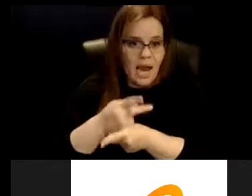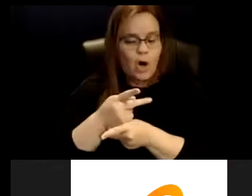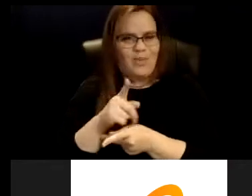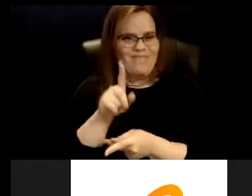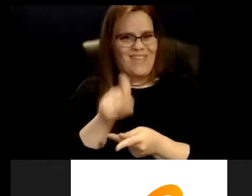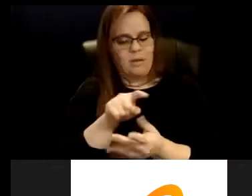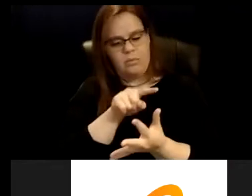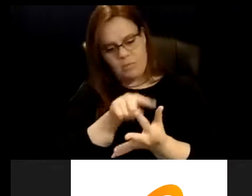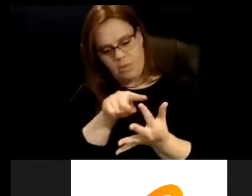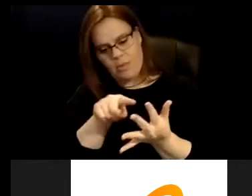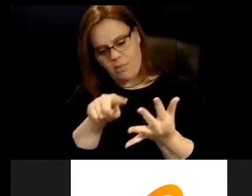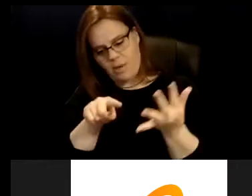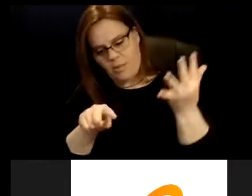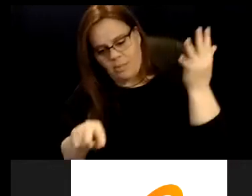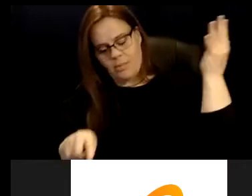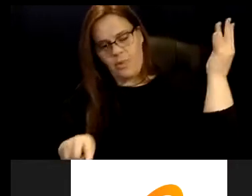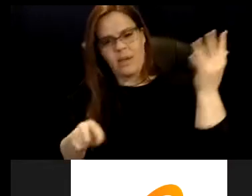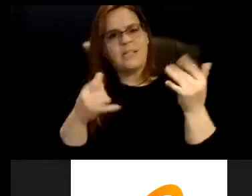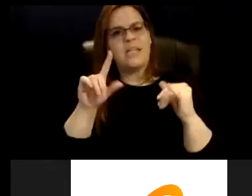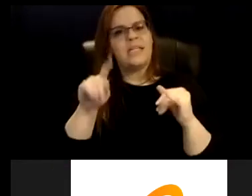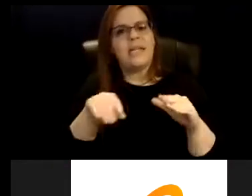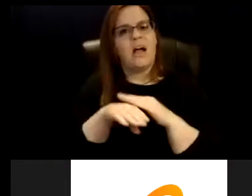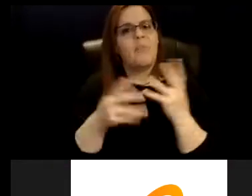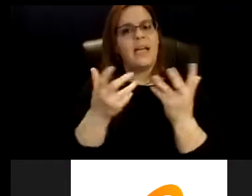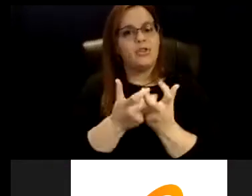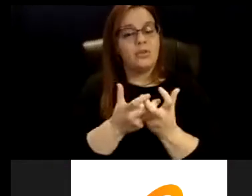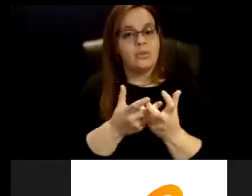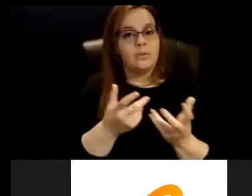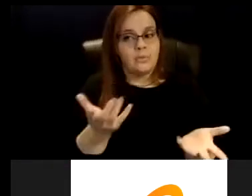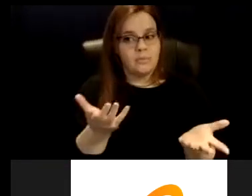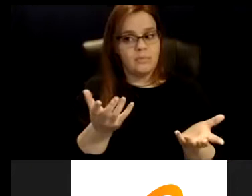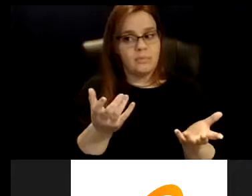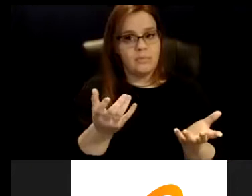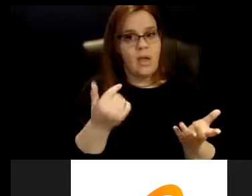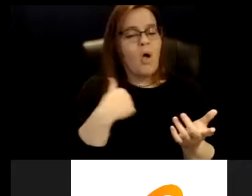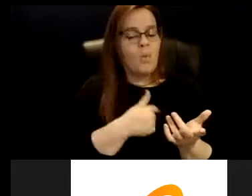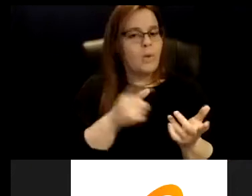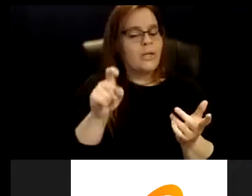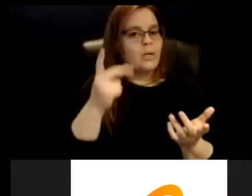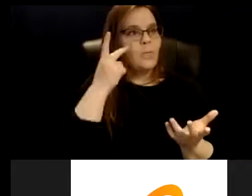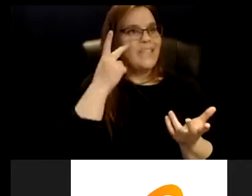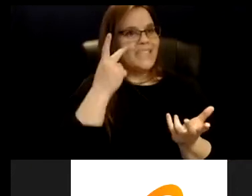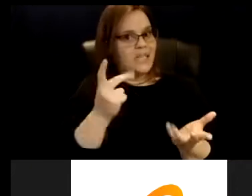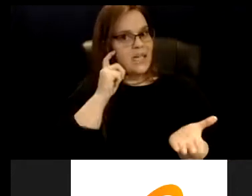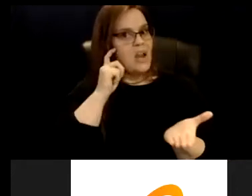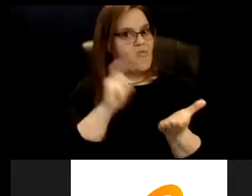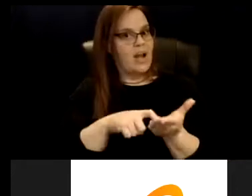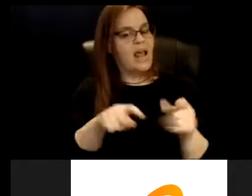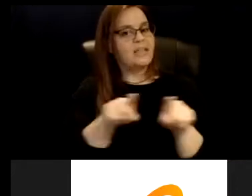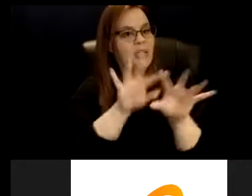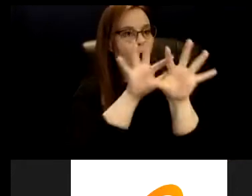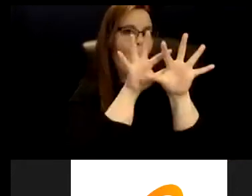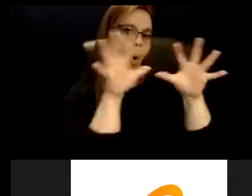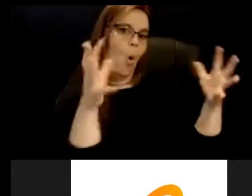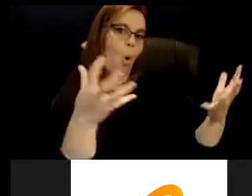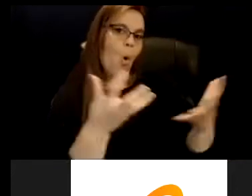still likely need accommodations. And beyond accommodations, we'll need to be seen and recognized in our wholeness that this